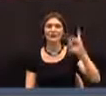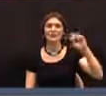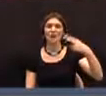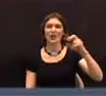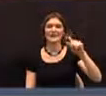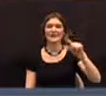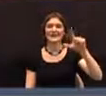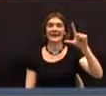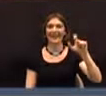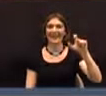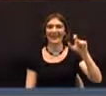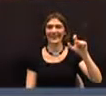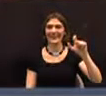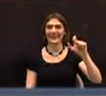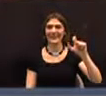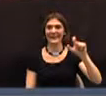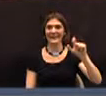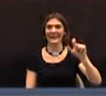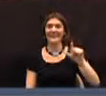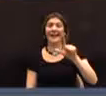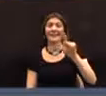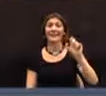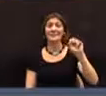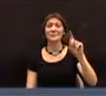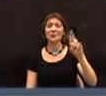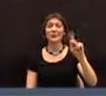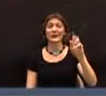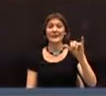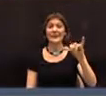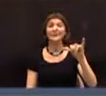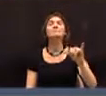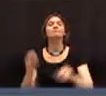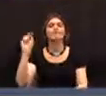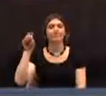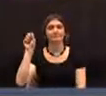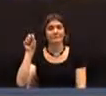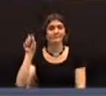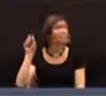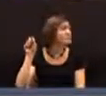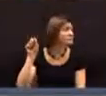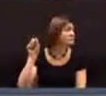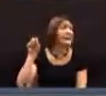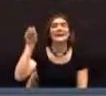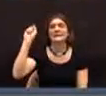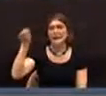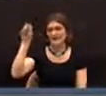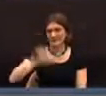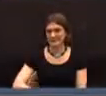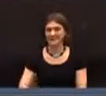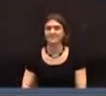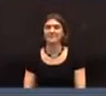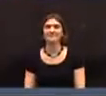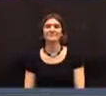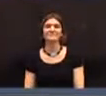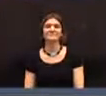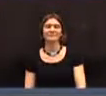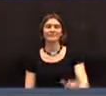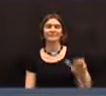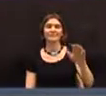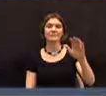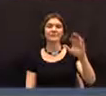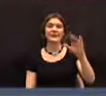You didn't check in? Lee Stuckey. Yes. Was that a yes, Lee? Yes. Okay. Thank you.